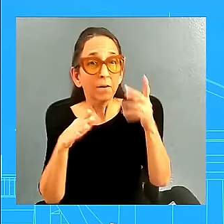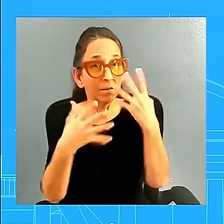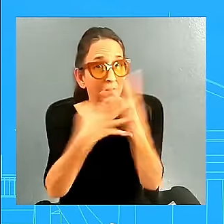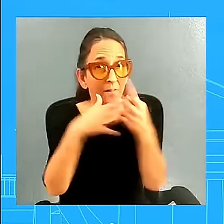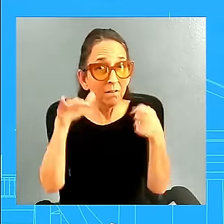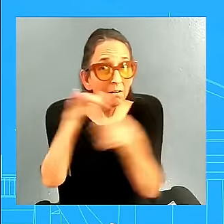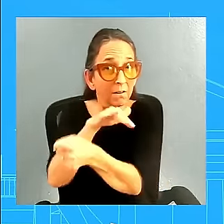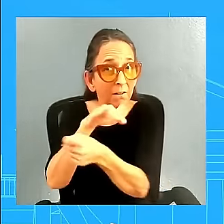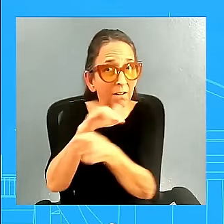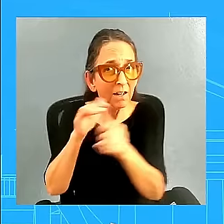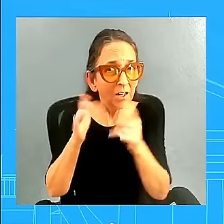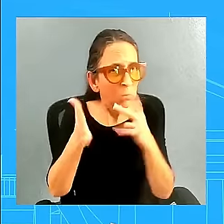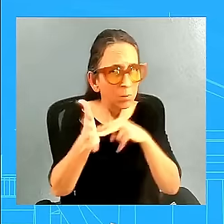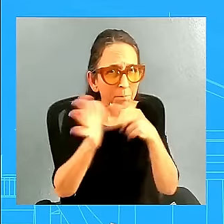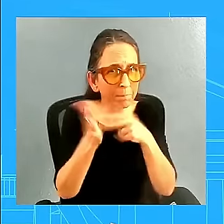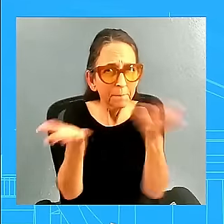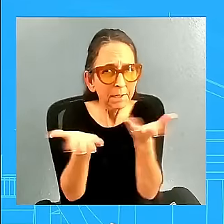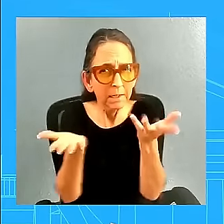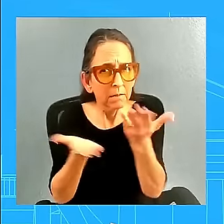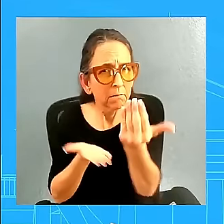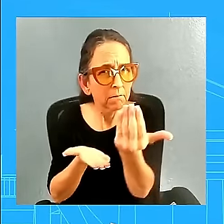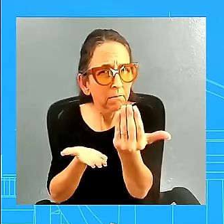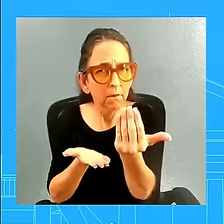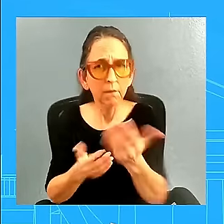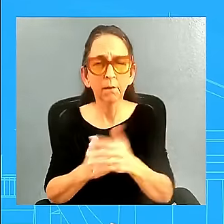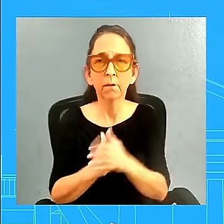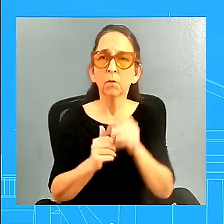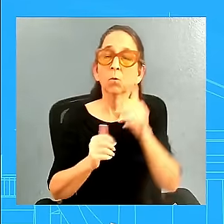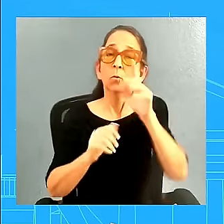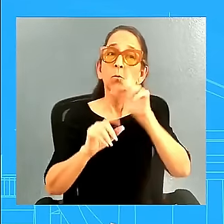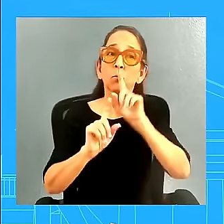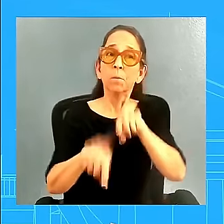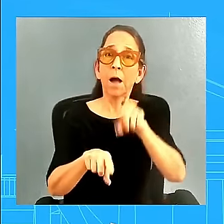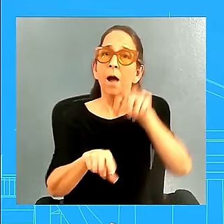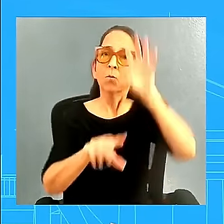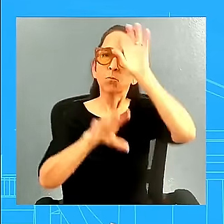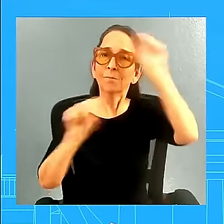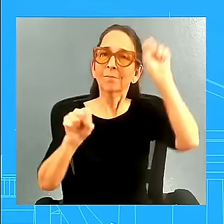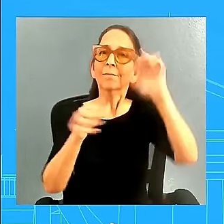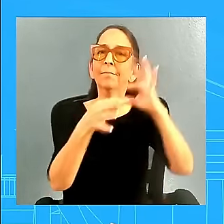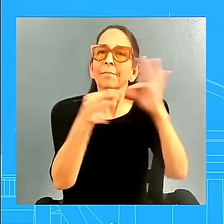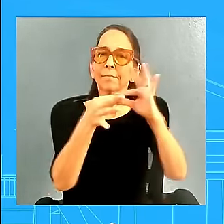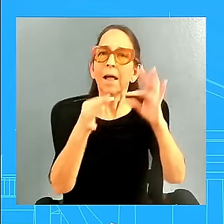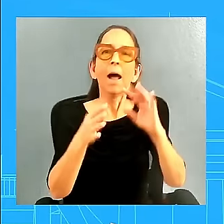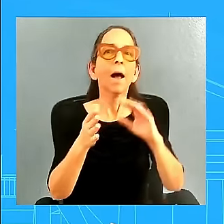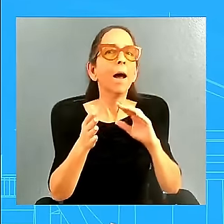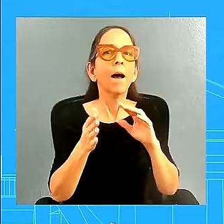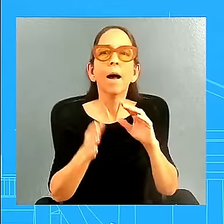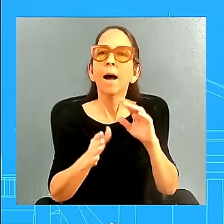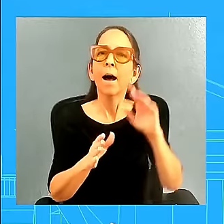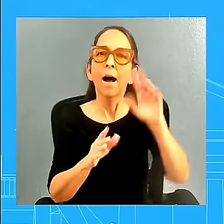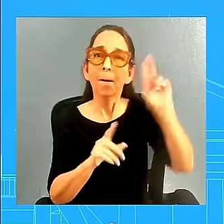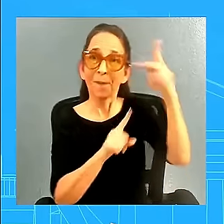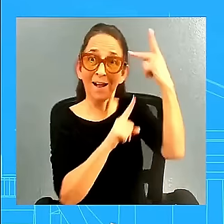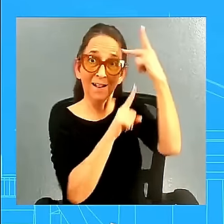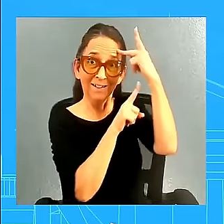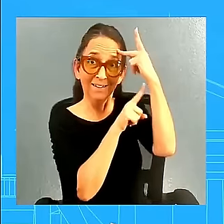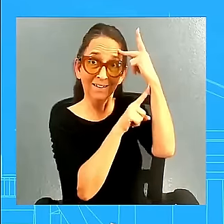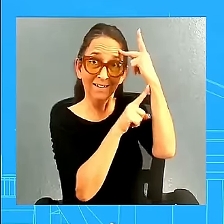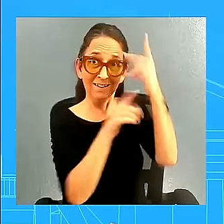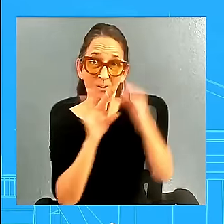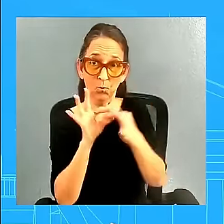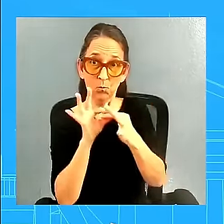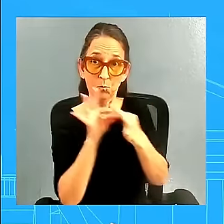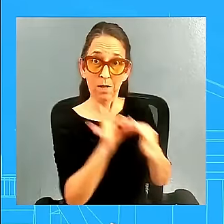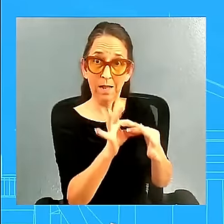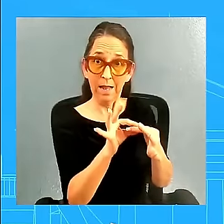he and he said, he meant lock him out politically, politically lock him out. That's what he said. And that's what we have to do. That was